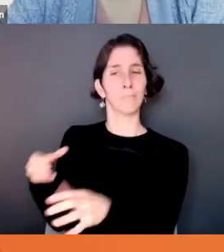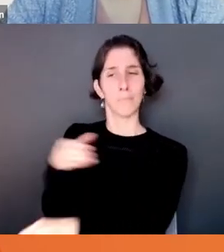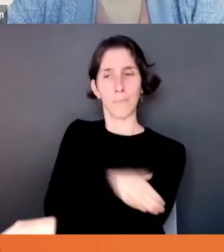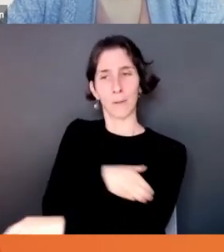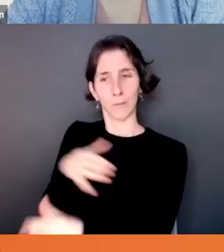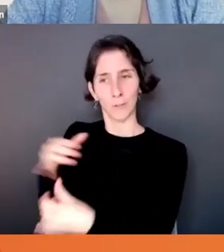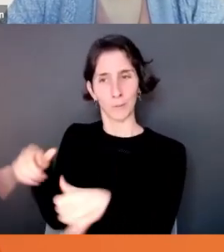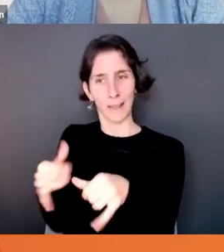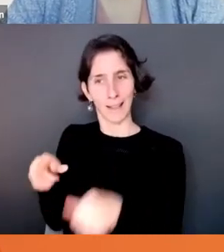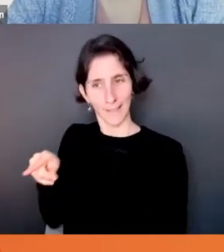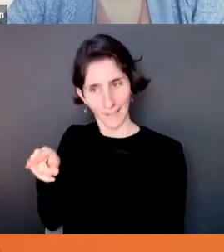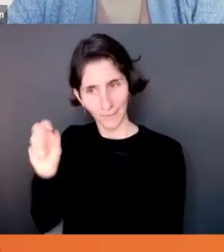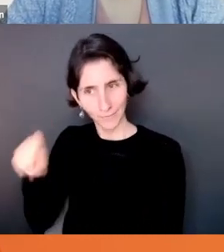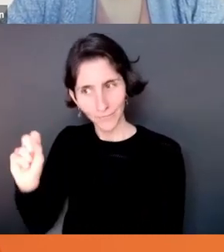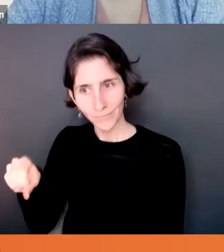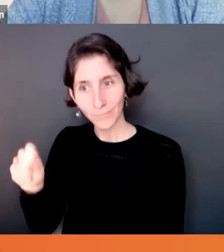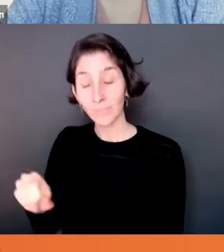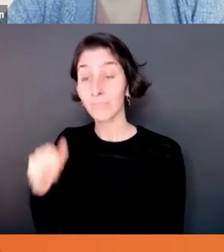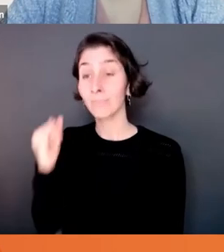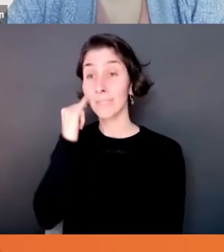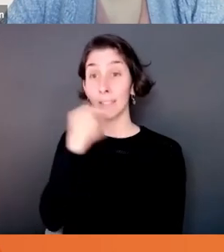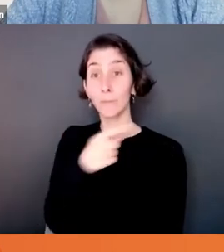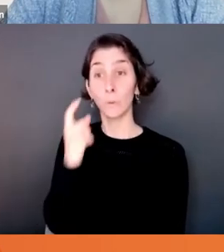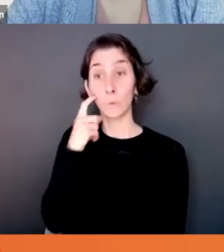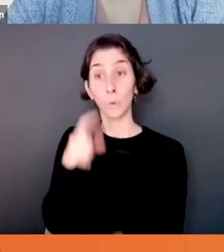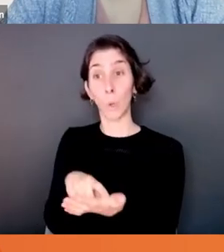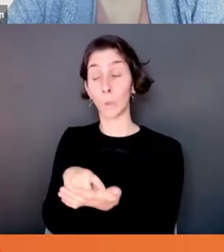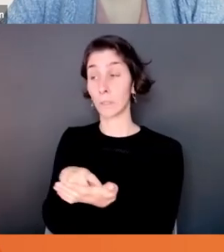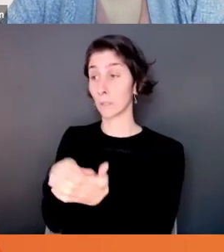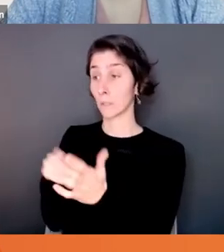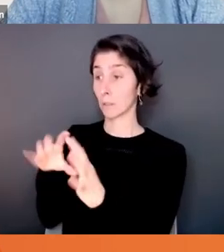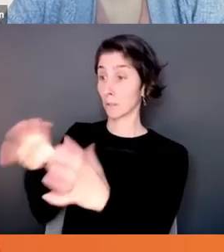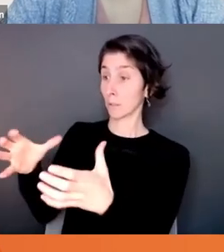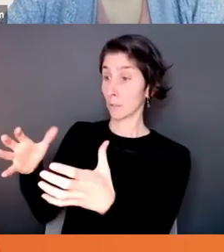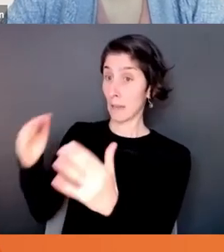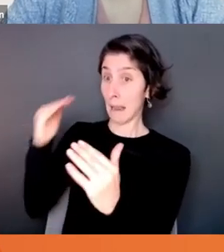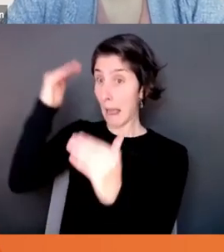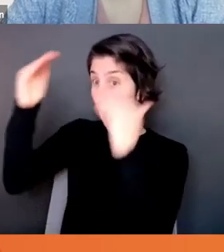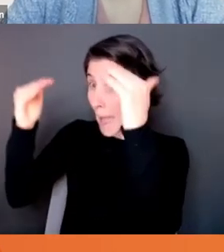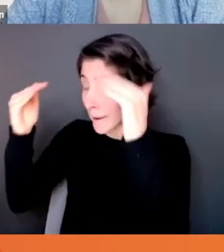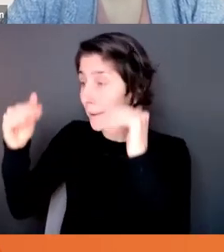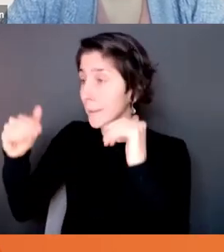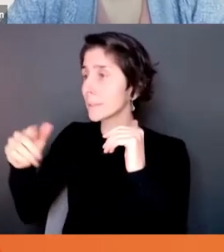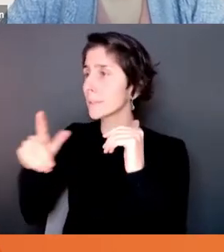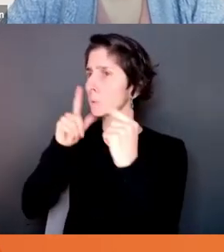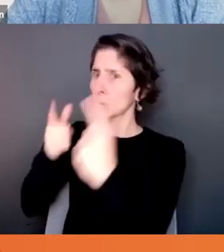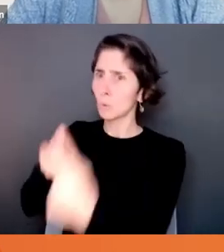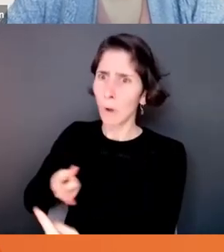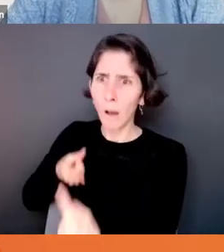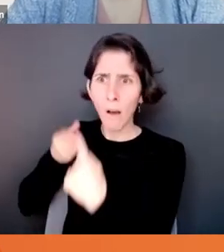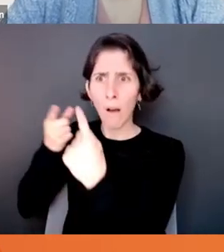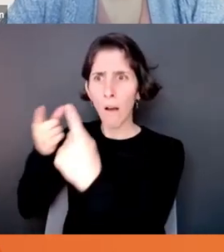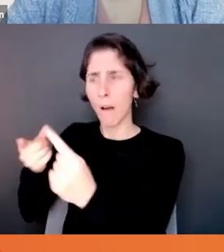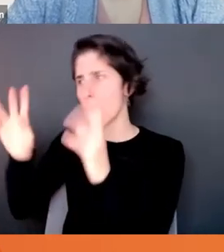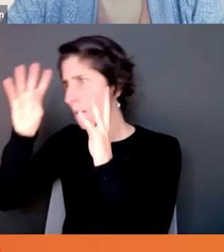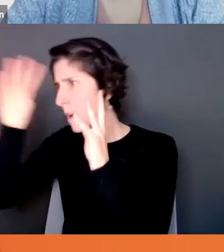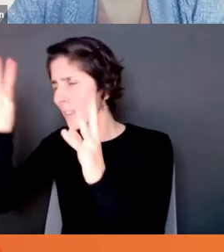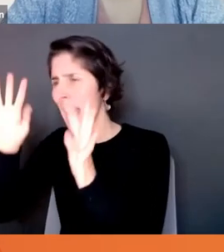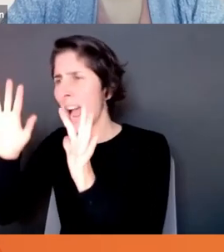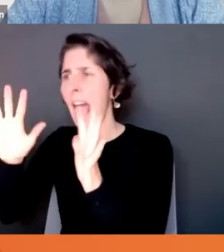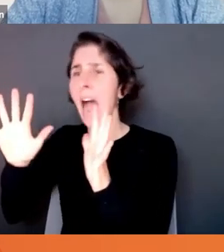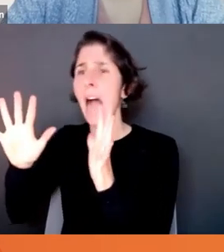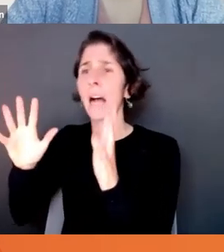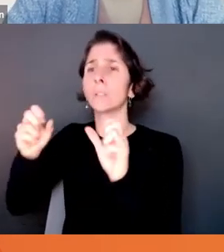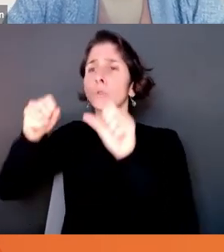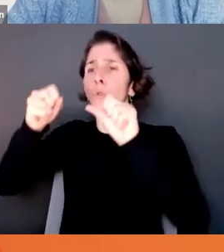also, I think if you if you see like a group of adults or employees that are struggling to innovate, get them to start playing